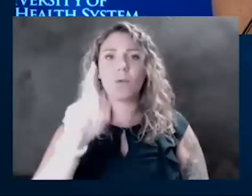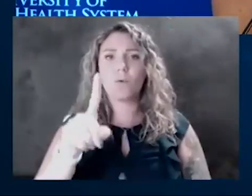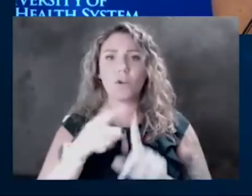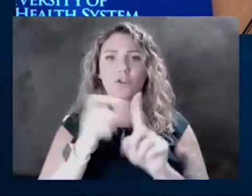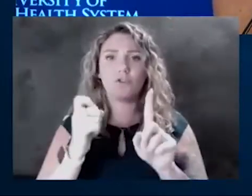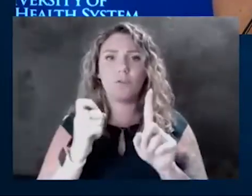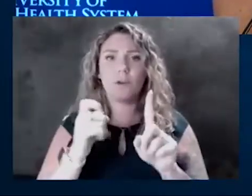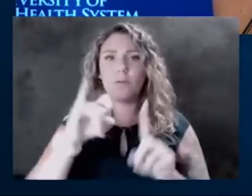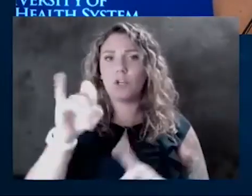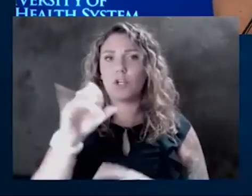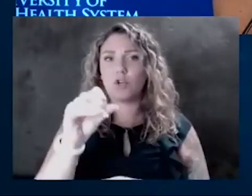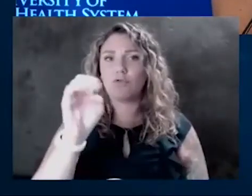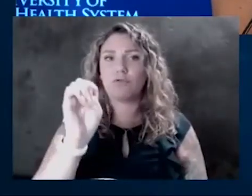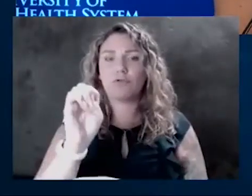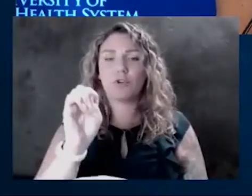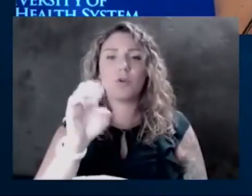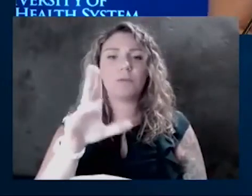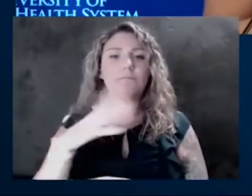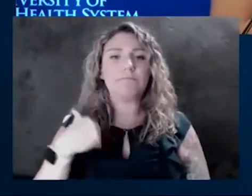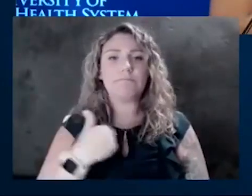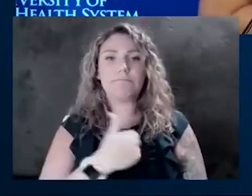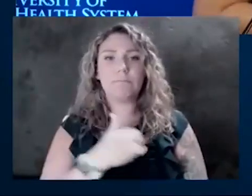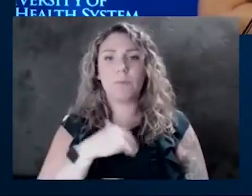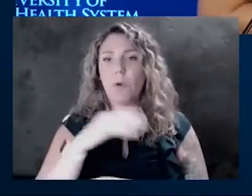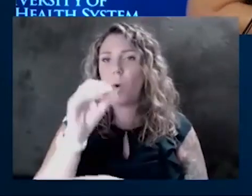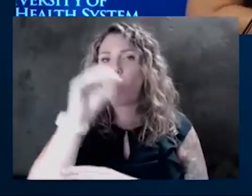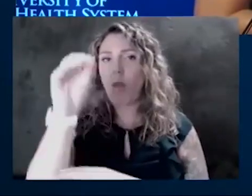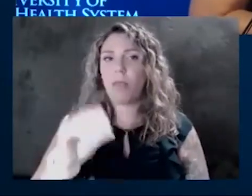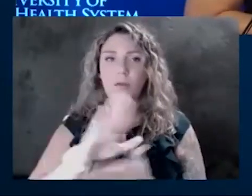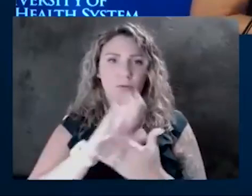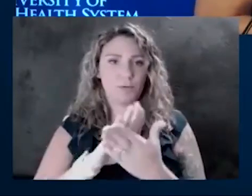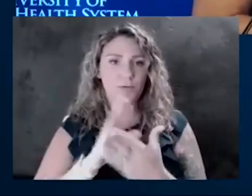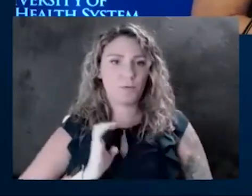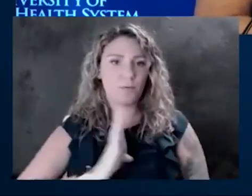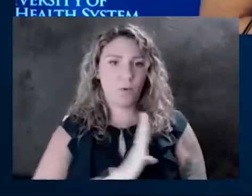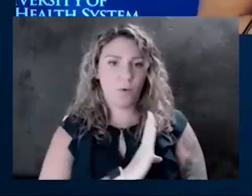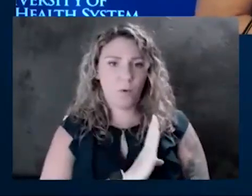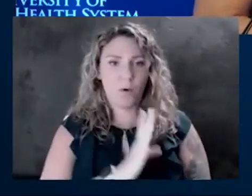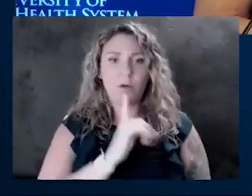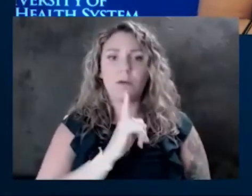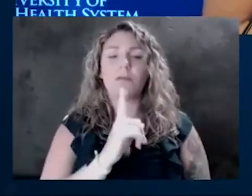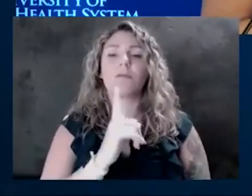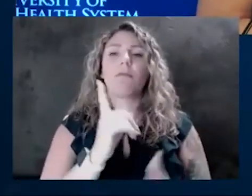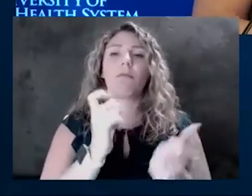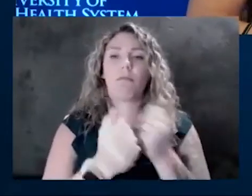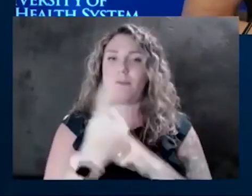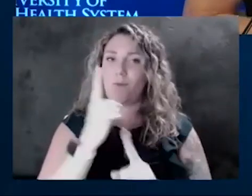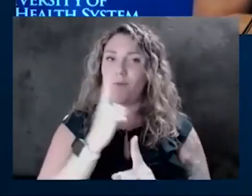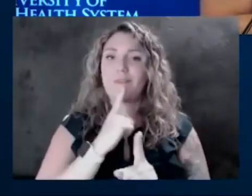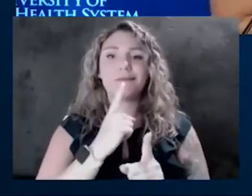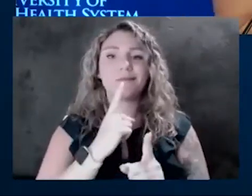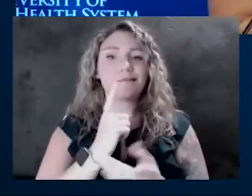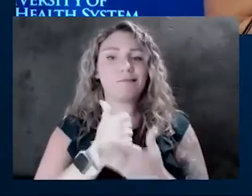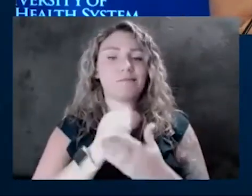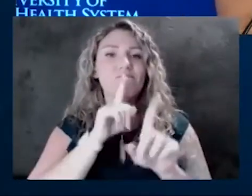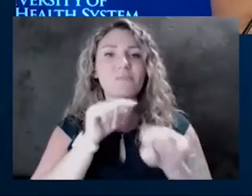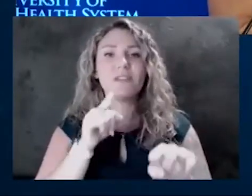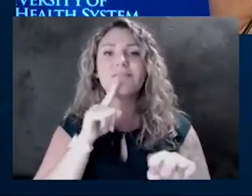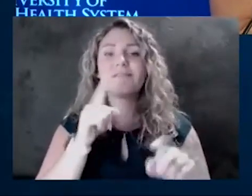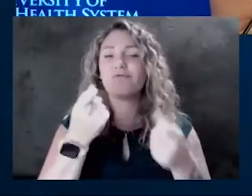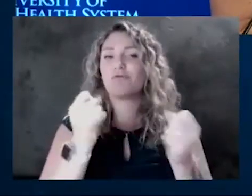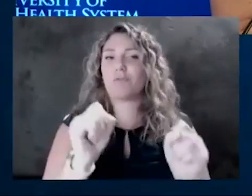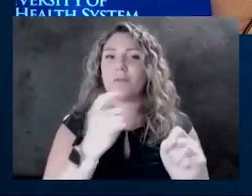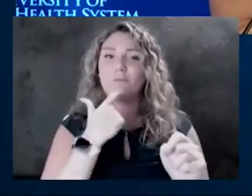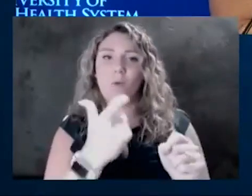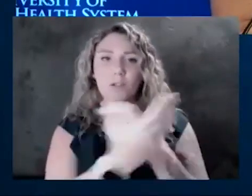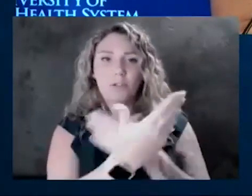member of the Olathe School Board. And I'd like everyone to jump in on this, but he tries to watch us every morning to get some of this